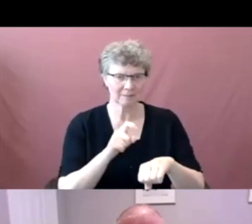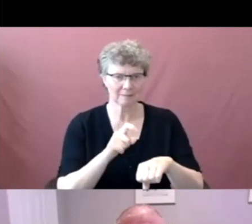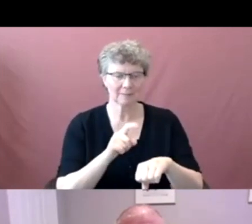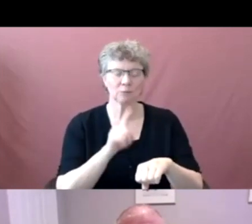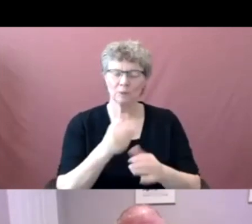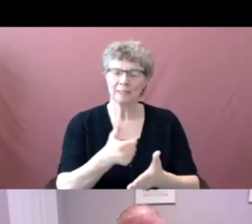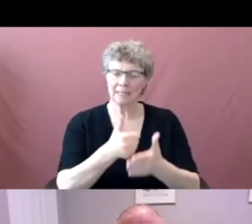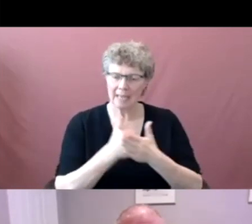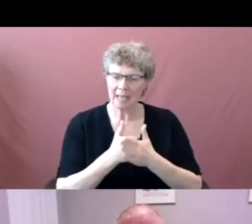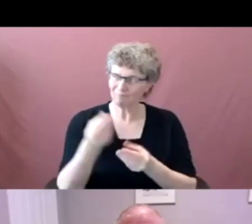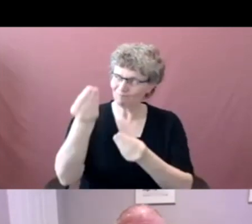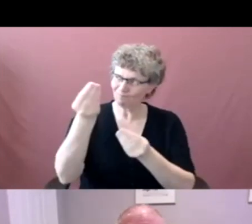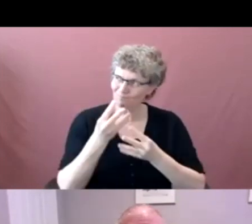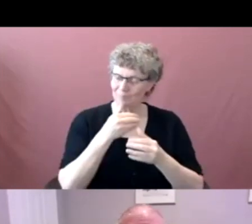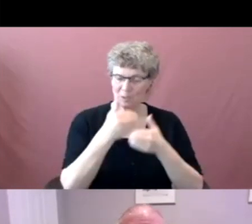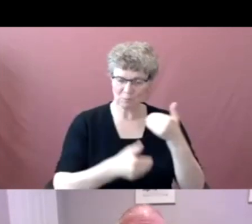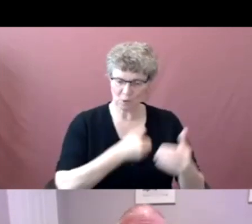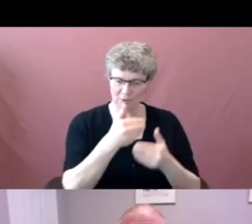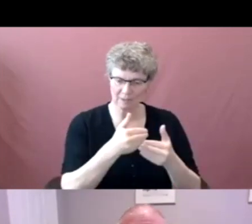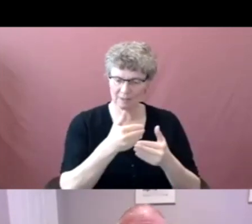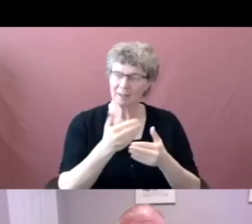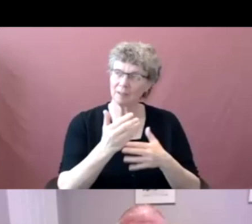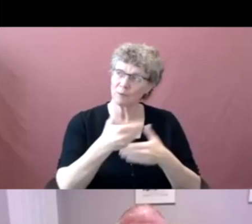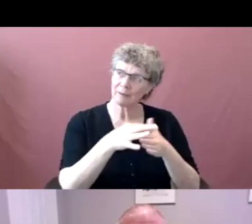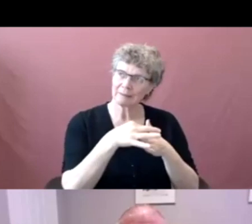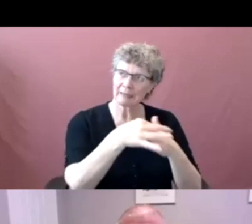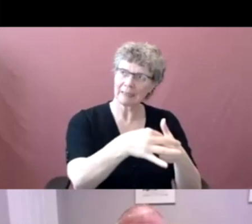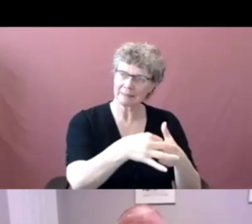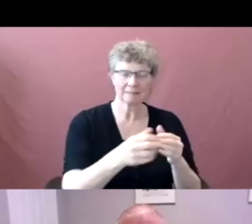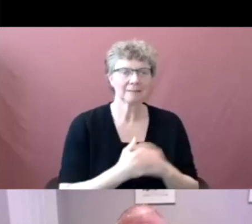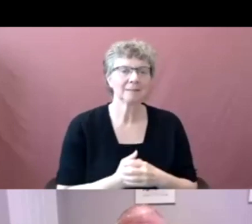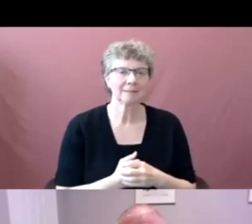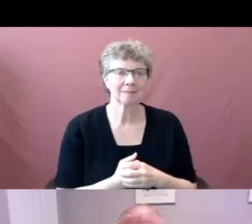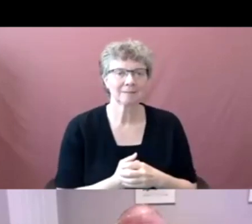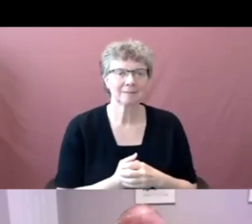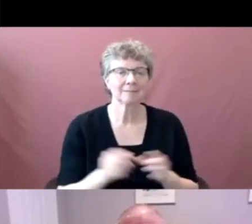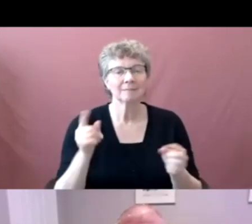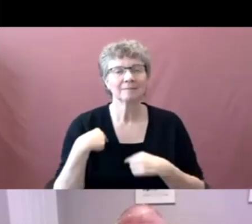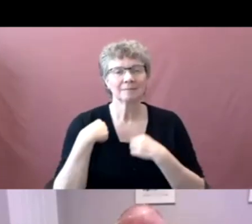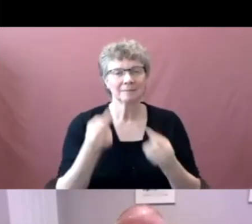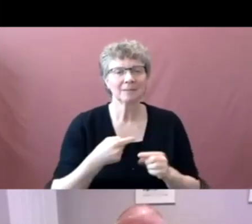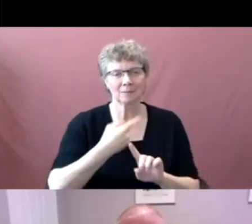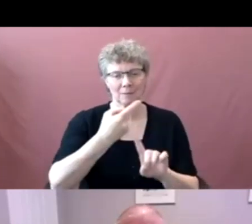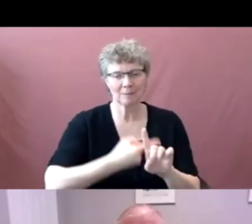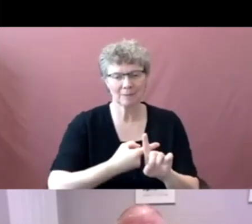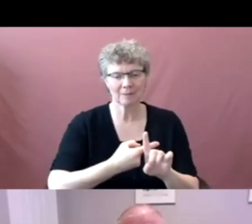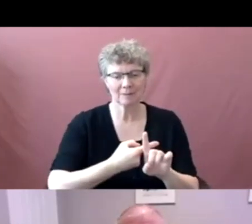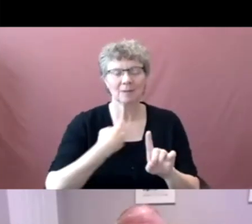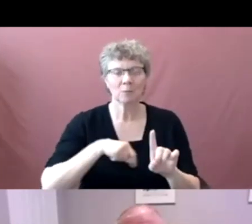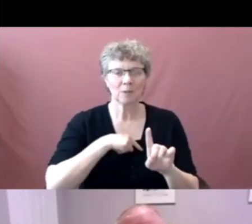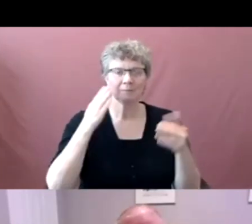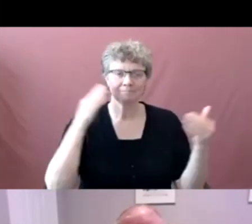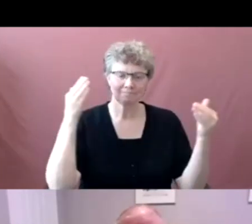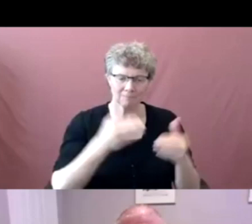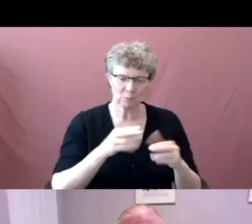really guide us as we proceed. Over the last month, we've been very focused on analyzing the findings from